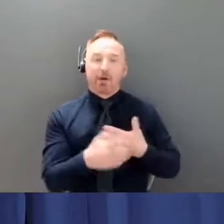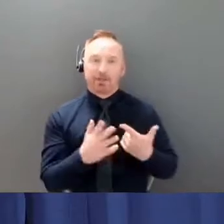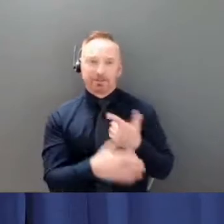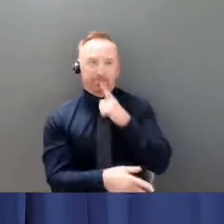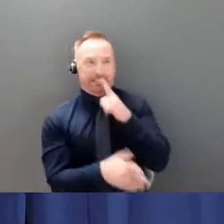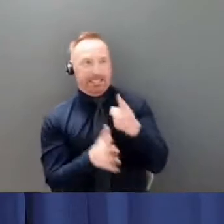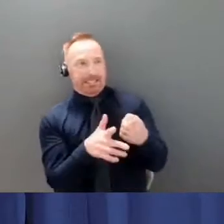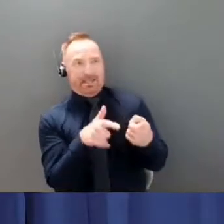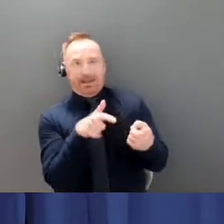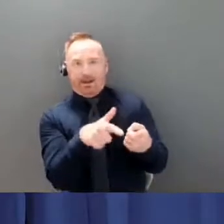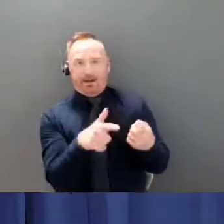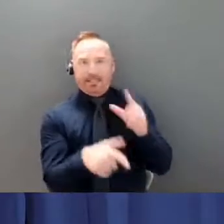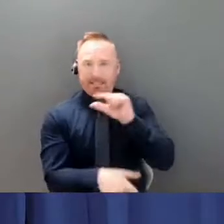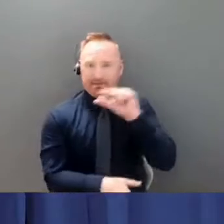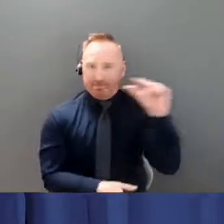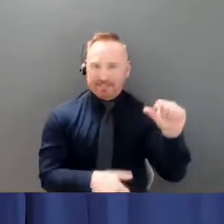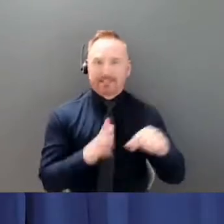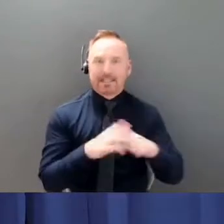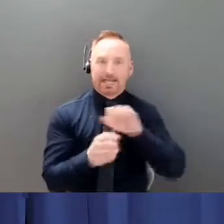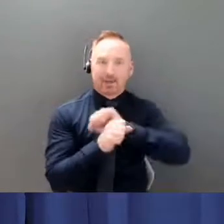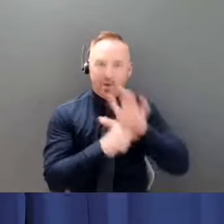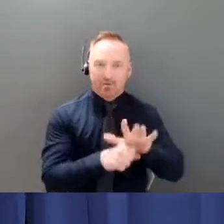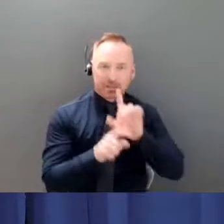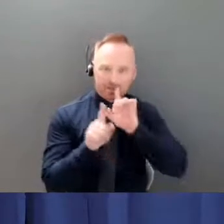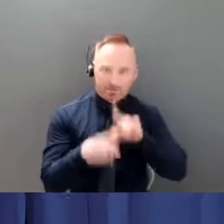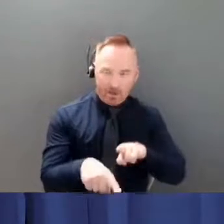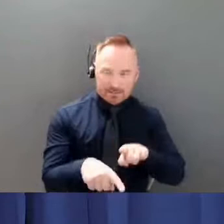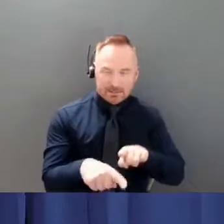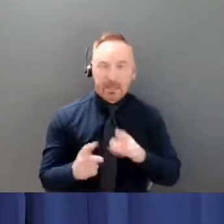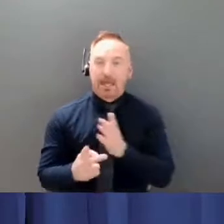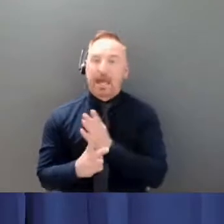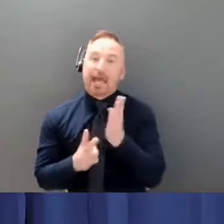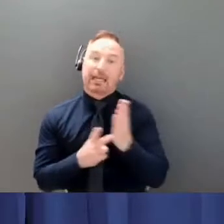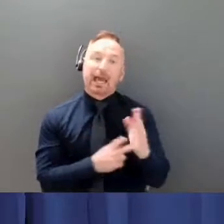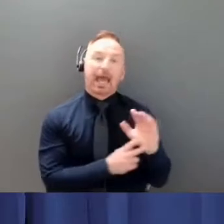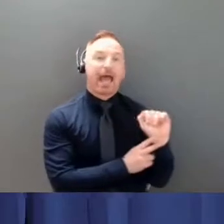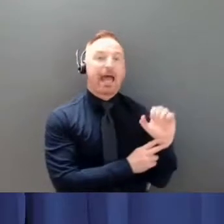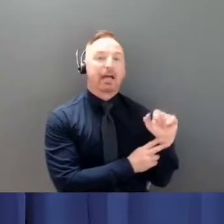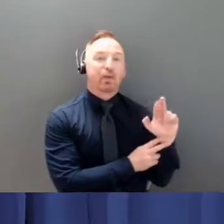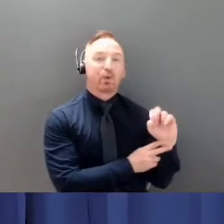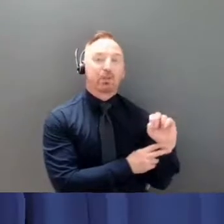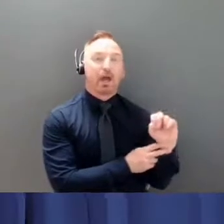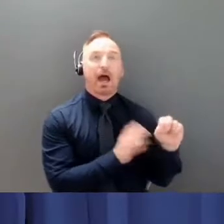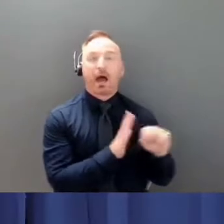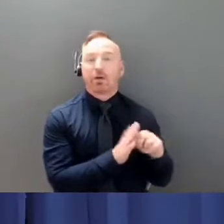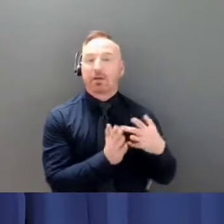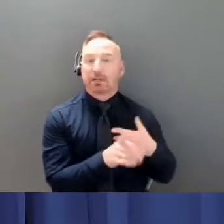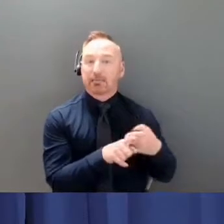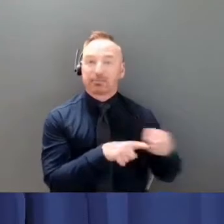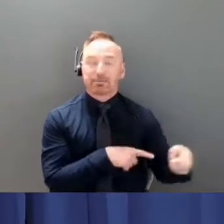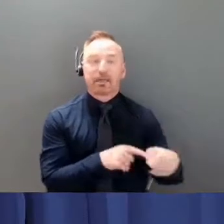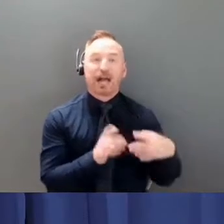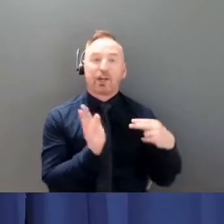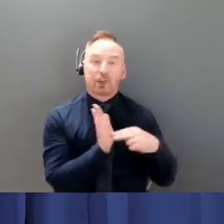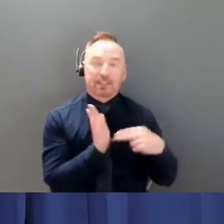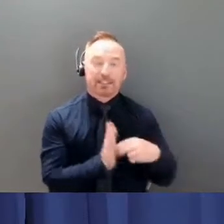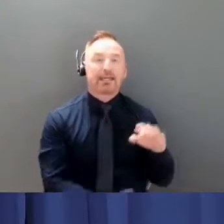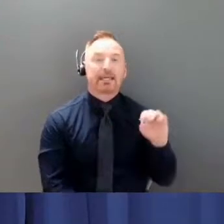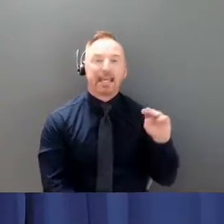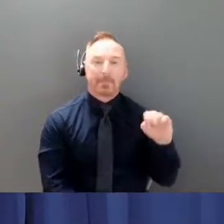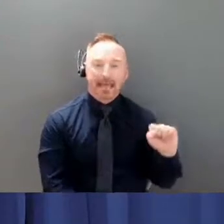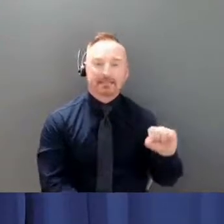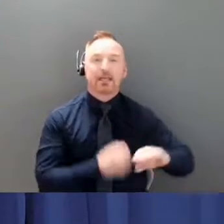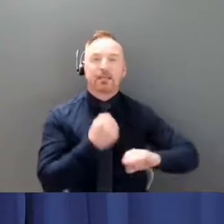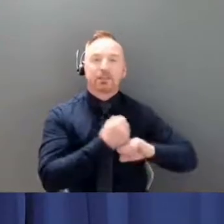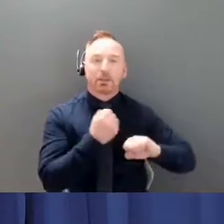and on the acute side we have our medical providers our nursing or EMS our support staff and social